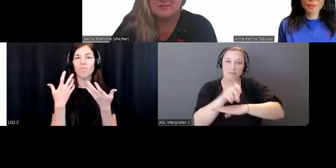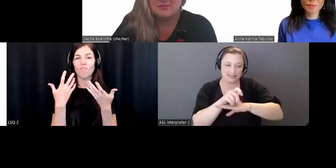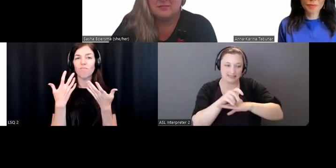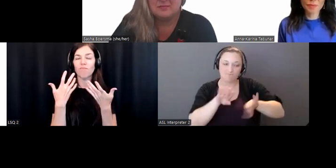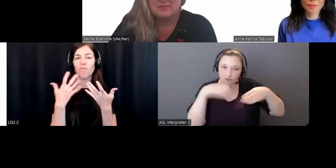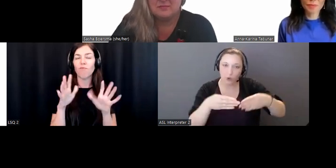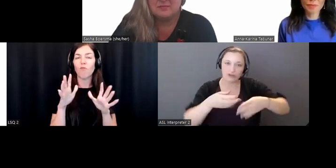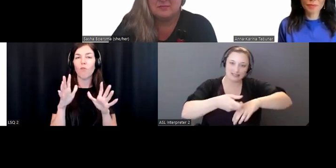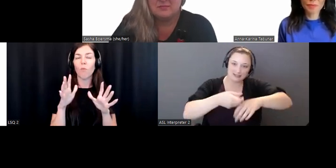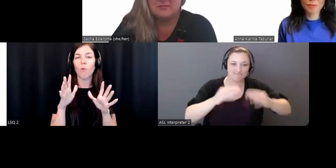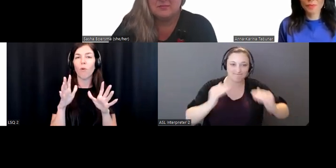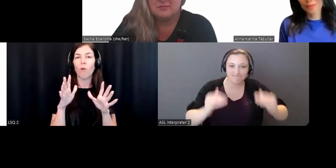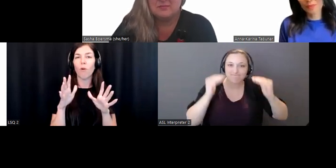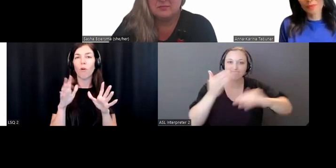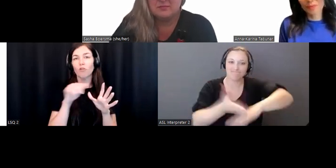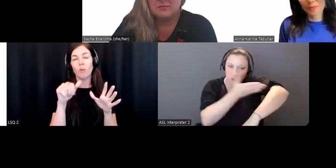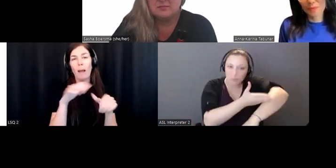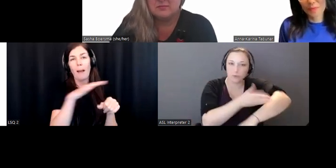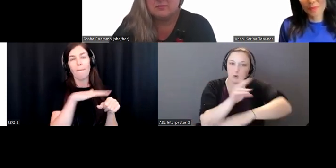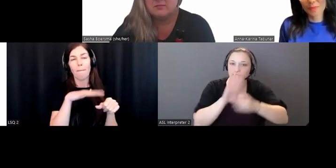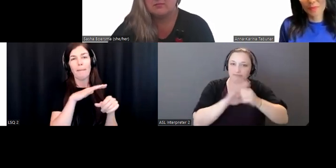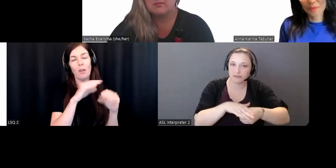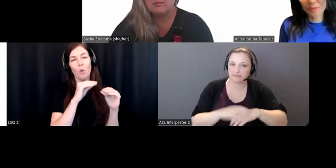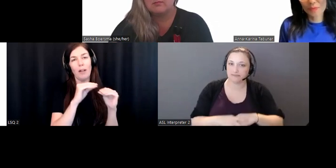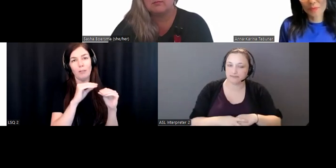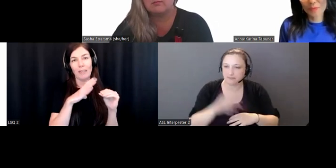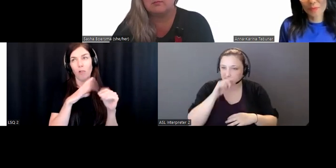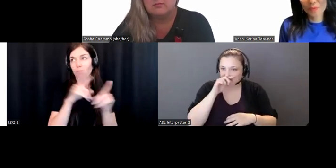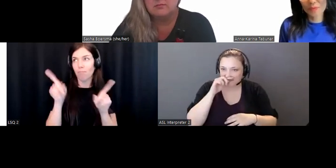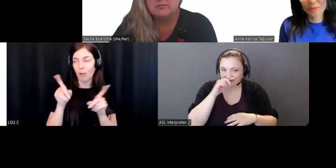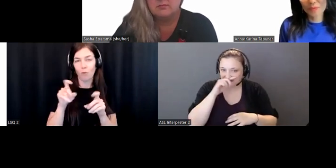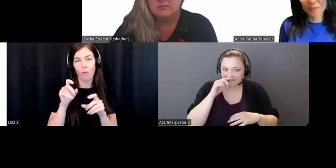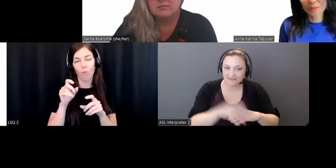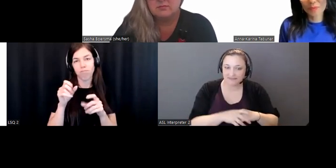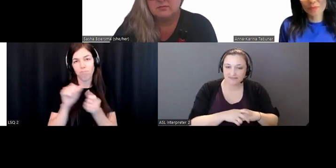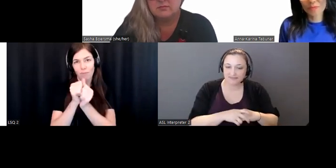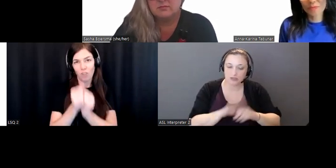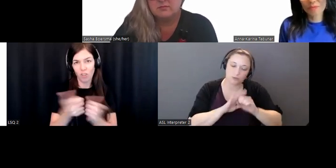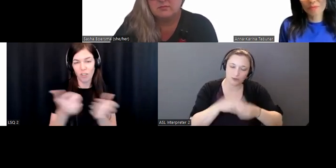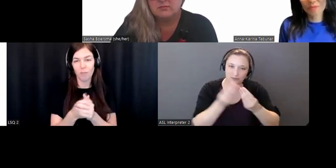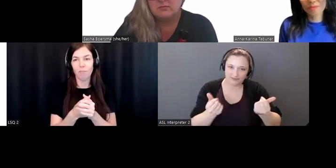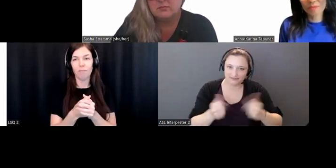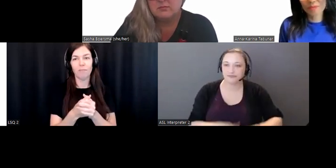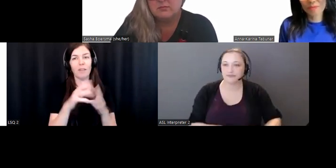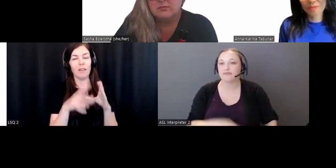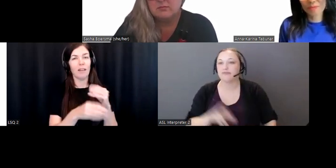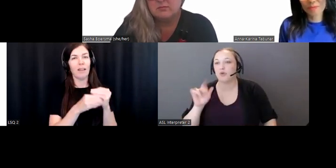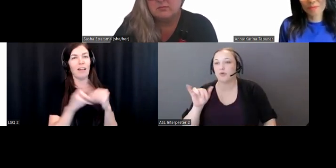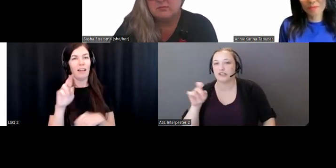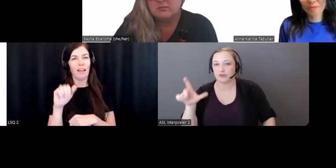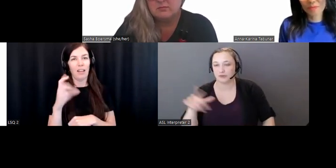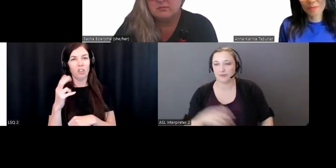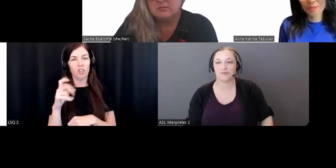Maybe I'll just add to those very on point thoughts. My perspective is that